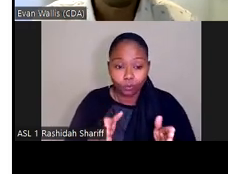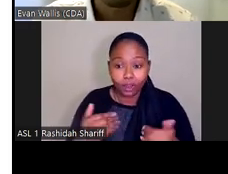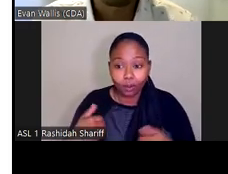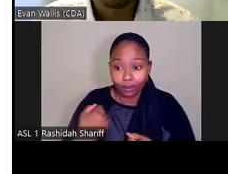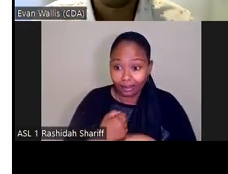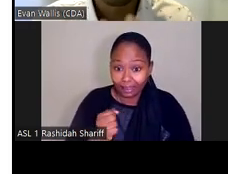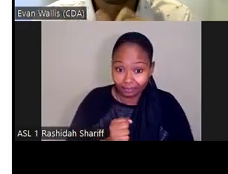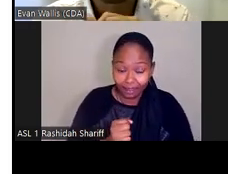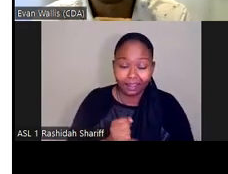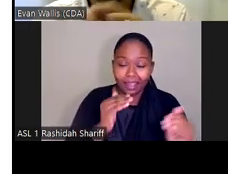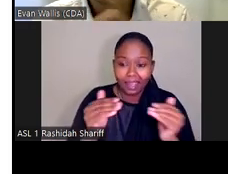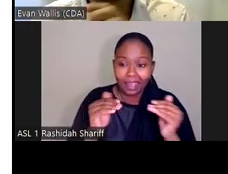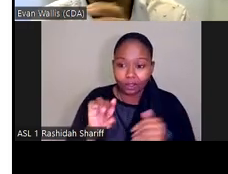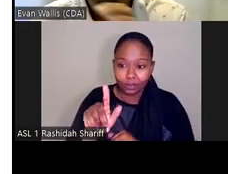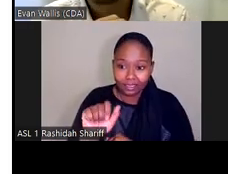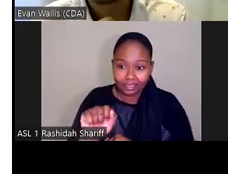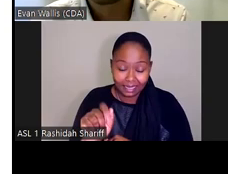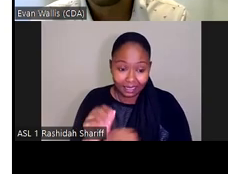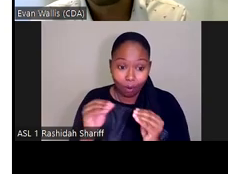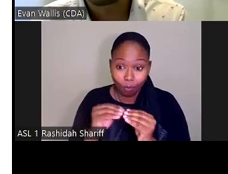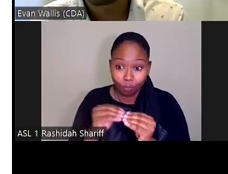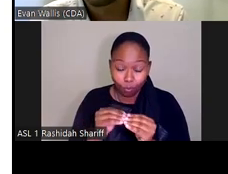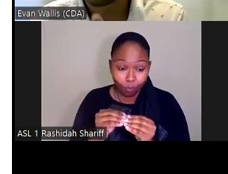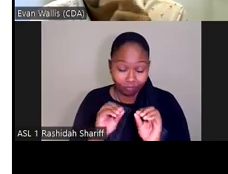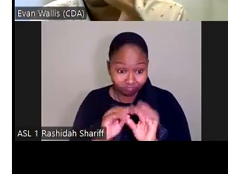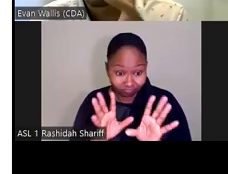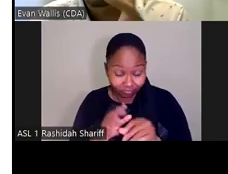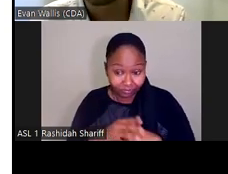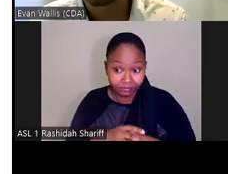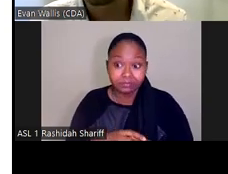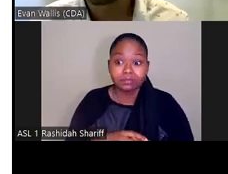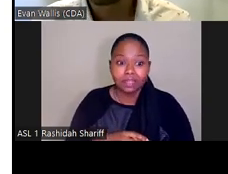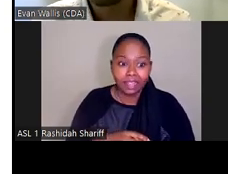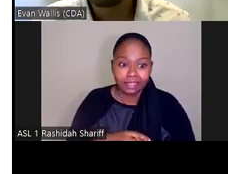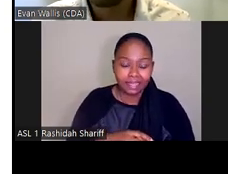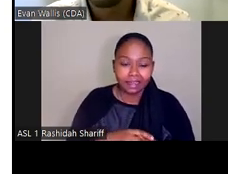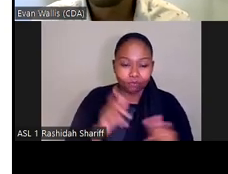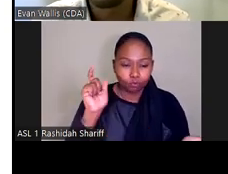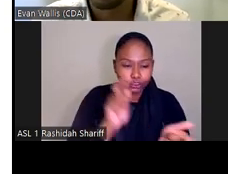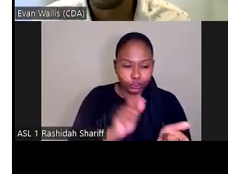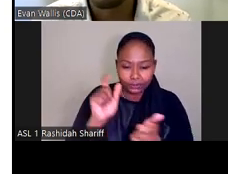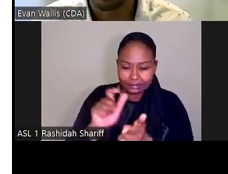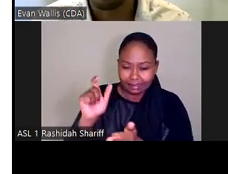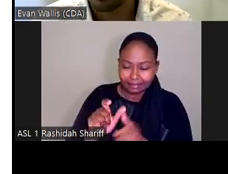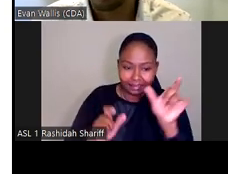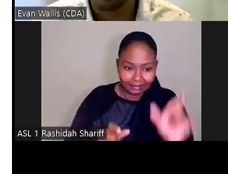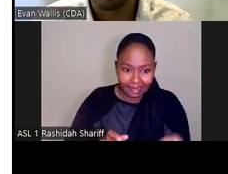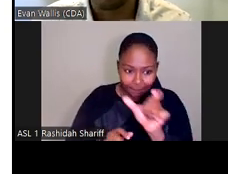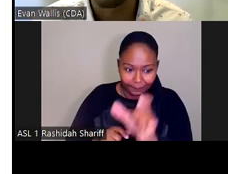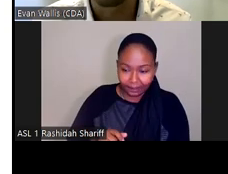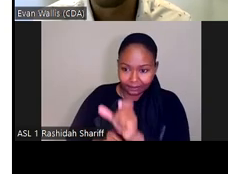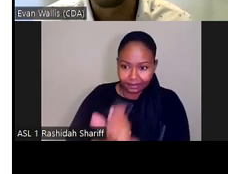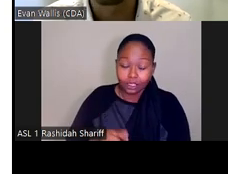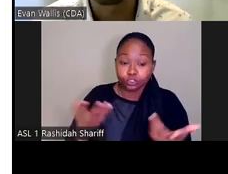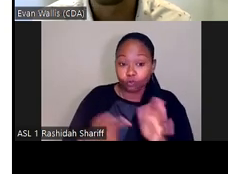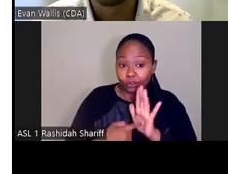digestible is by distilling each of those topics, those equity topics, down into a single number. So if you look at something like race, it just